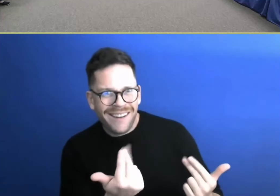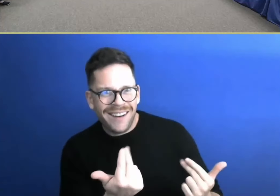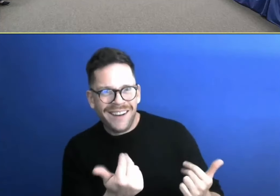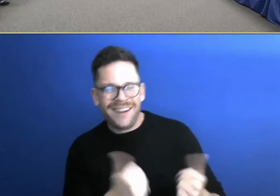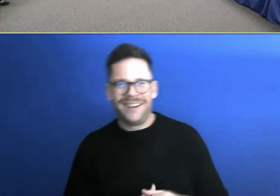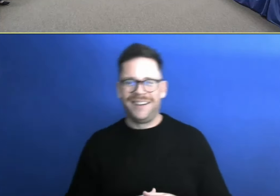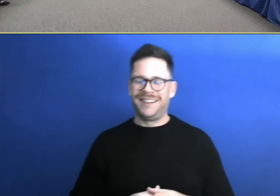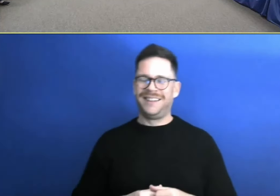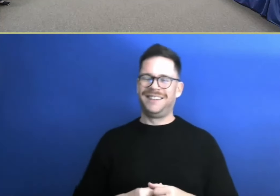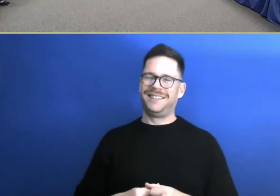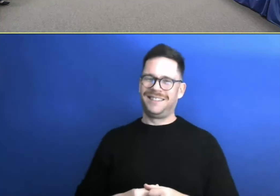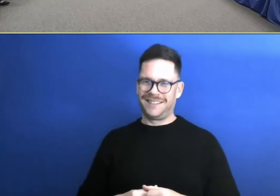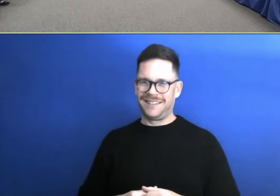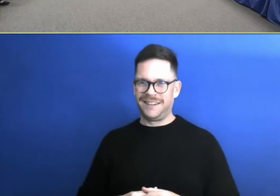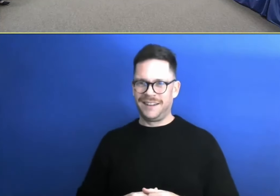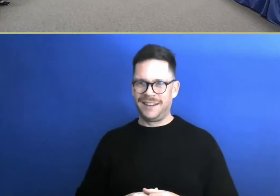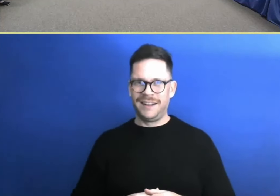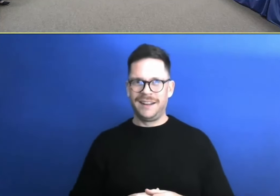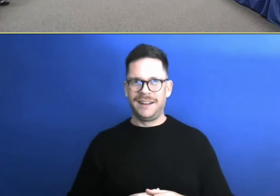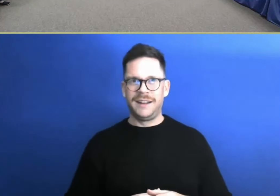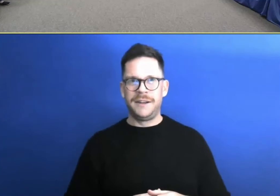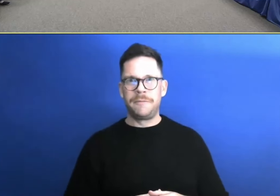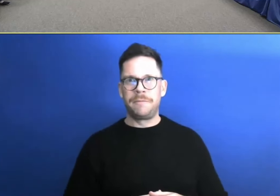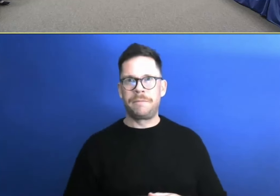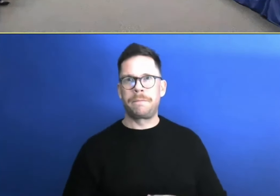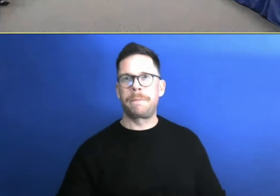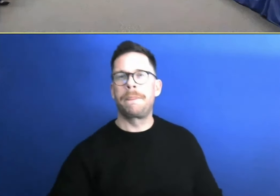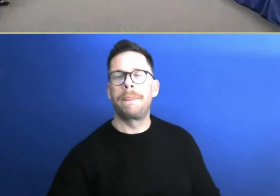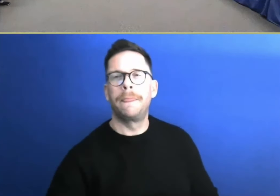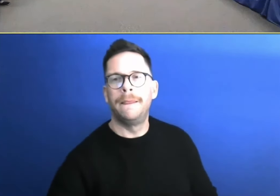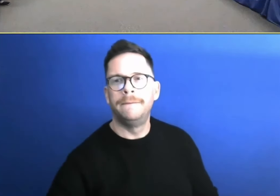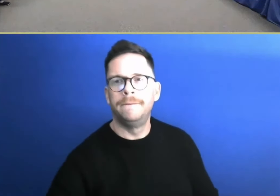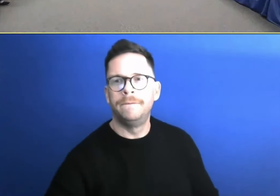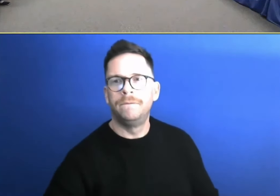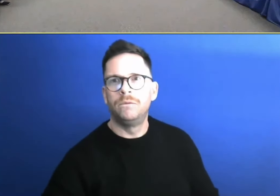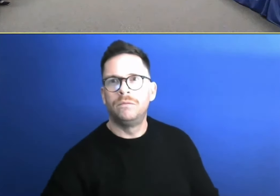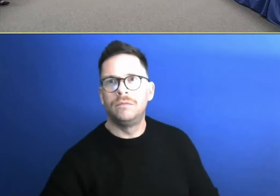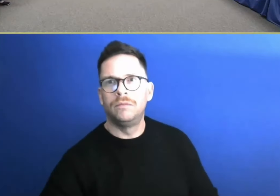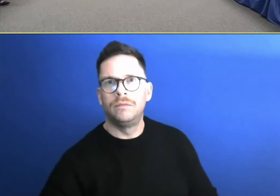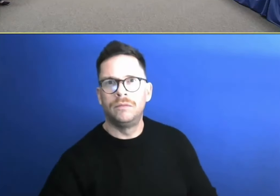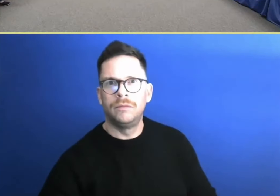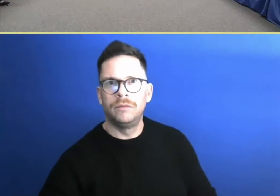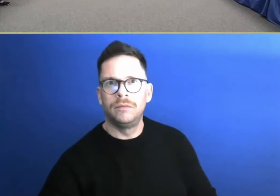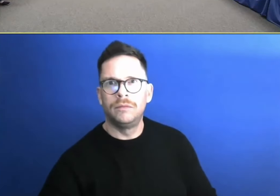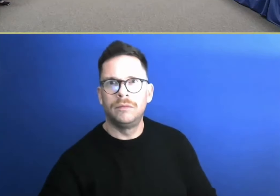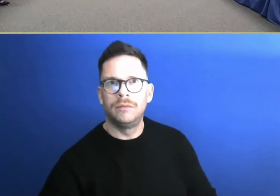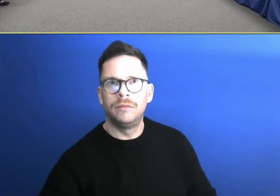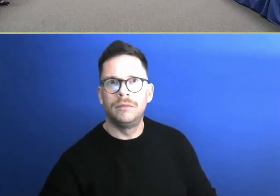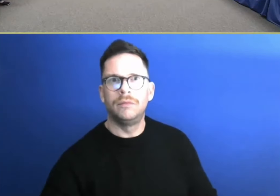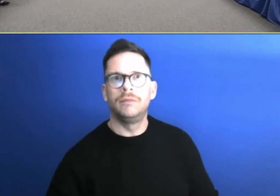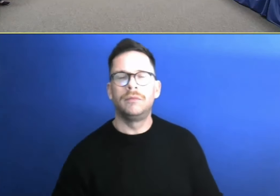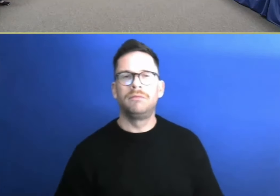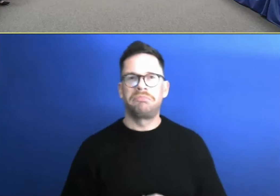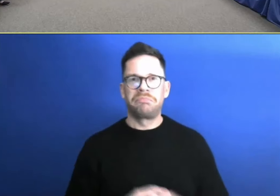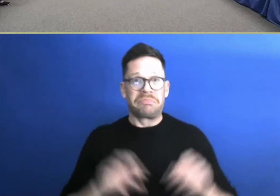a no-show job. It's great. We're to love you now. Okay. Okay. So we're moving on. Yeah. Okay. That was the final